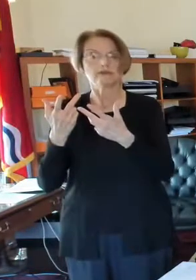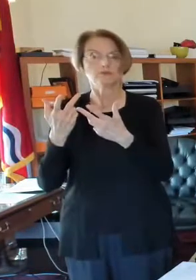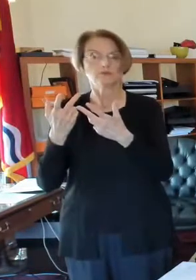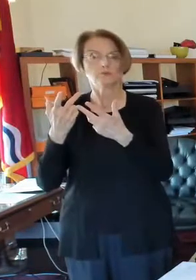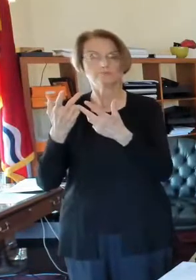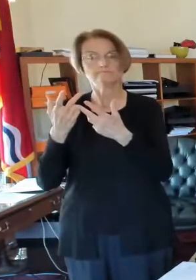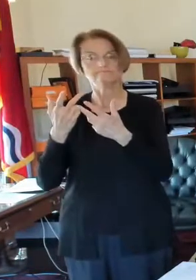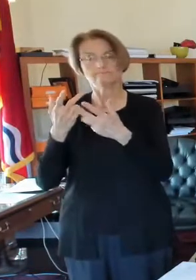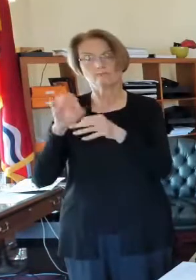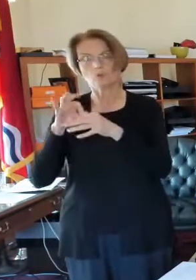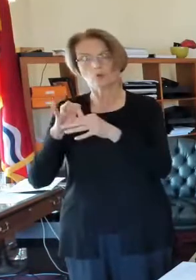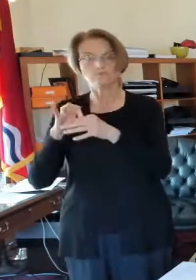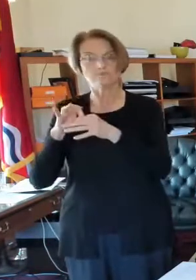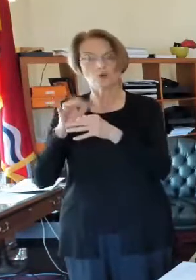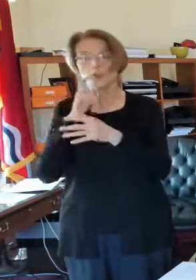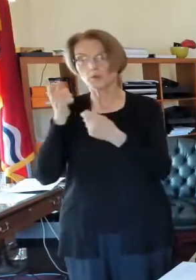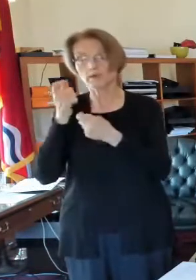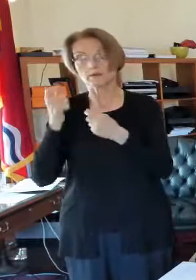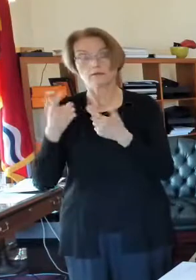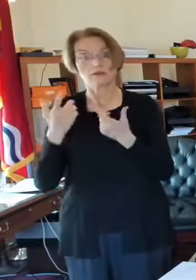running in a partisan election. So,